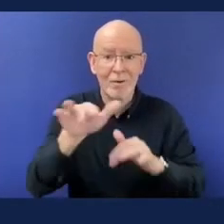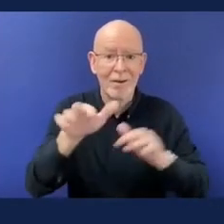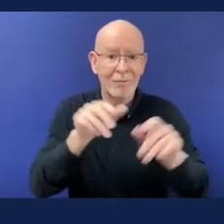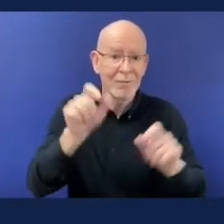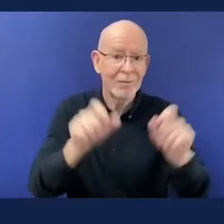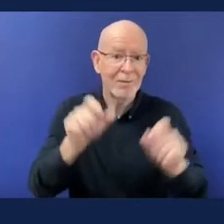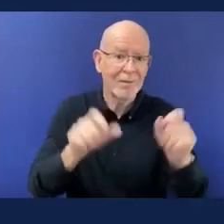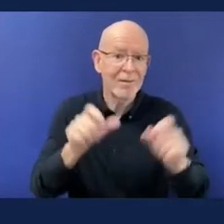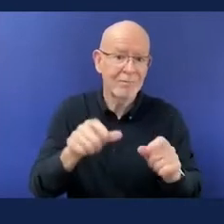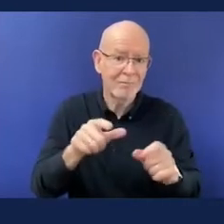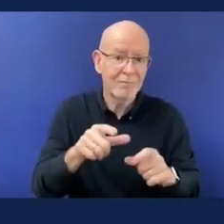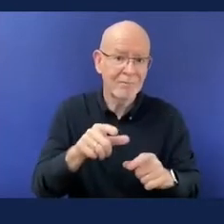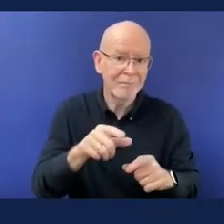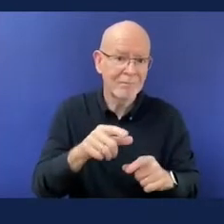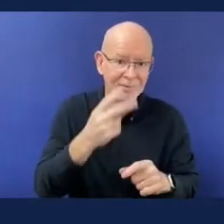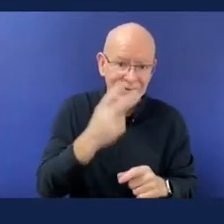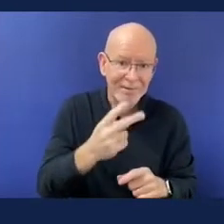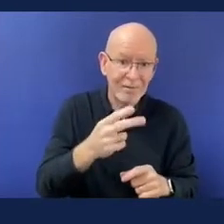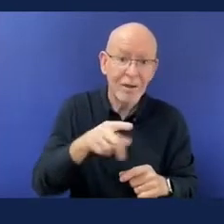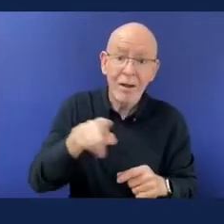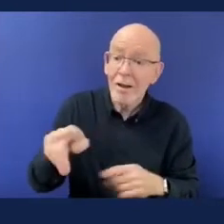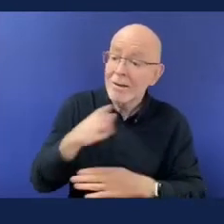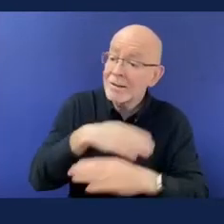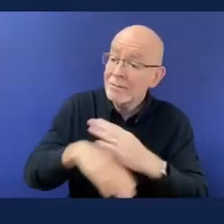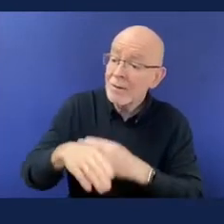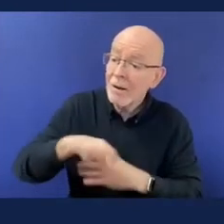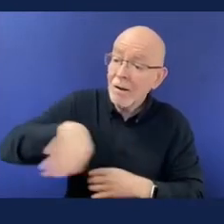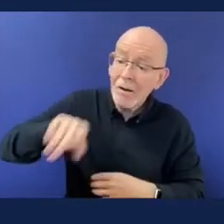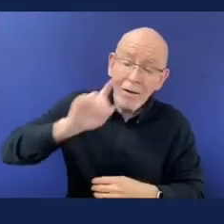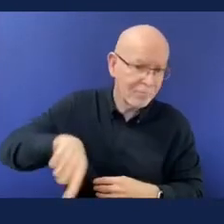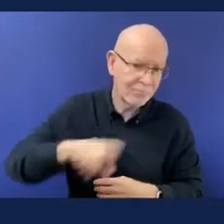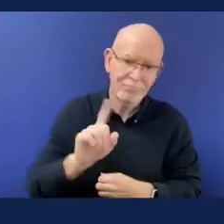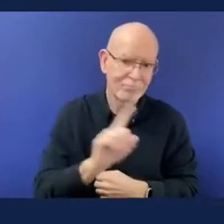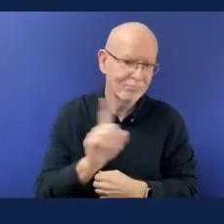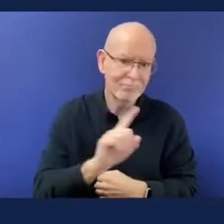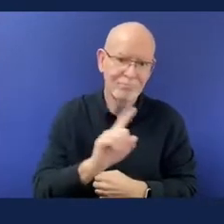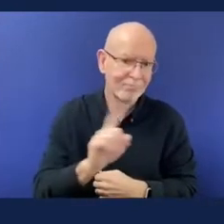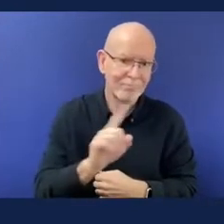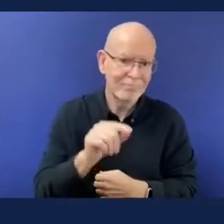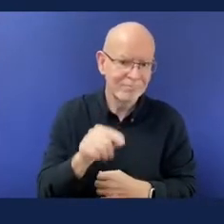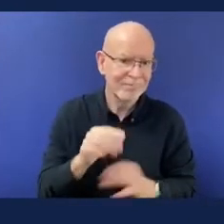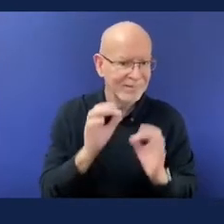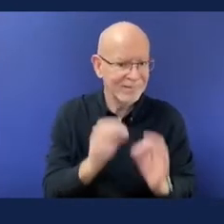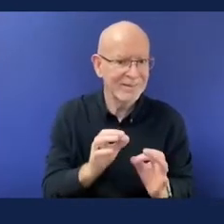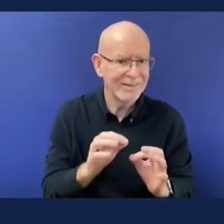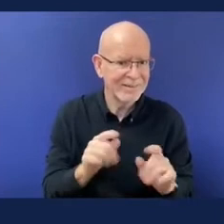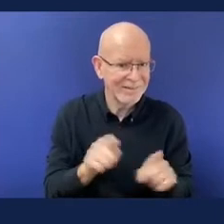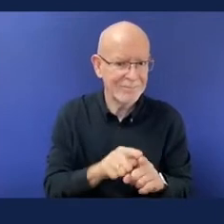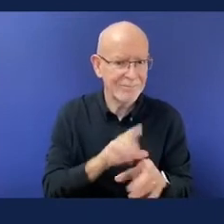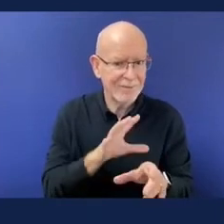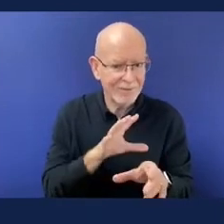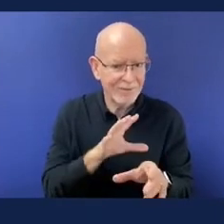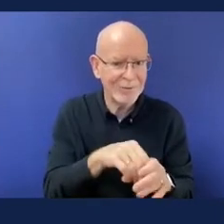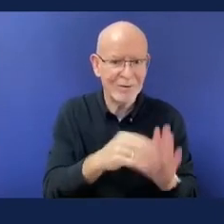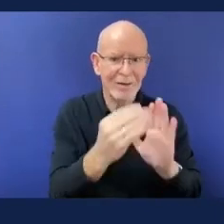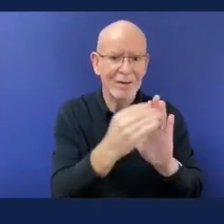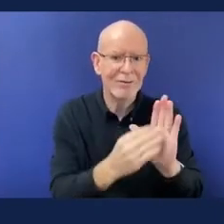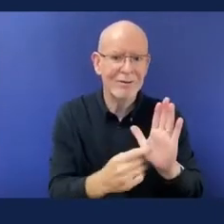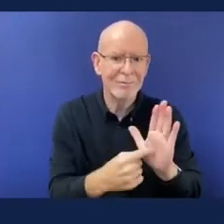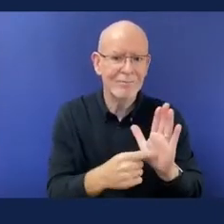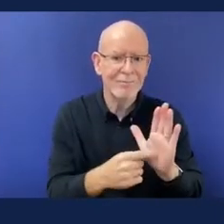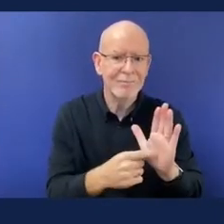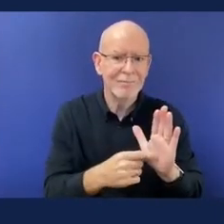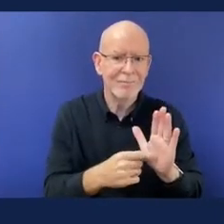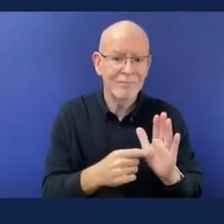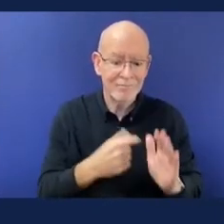thank you greg what an amazing uh campaign and i think when we all watched the video um the first reaction was